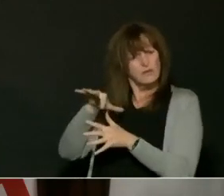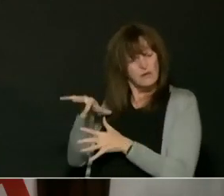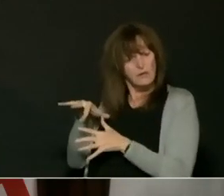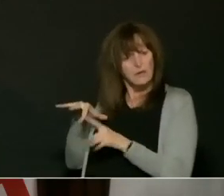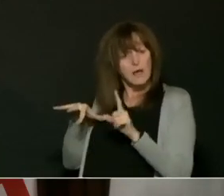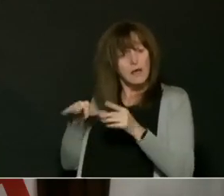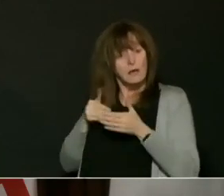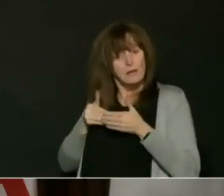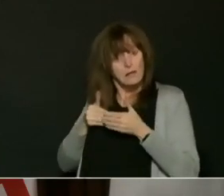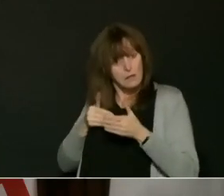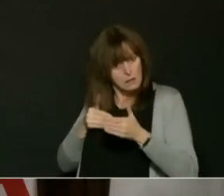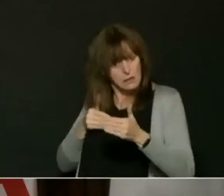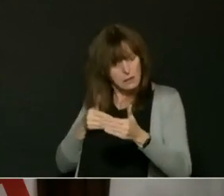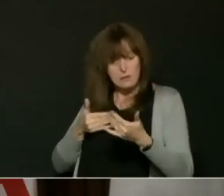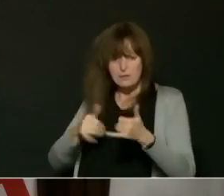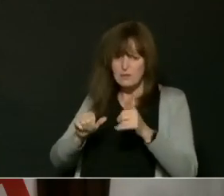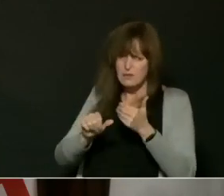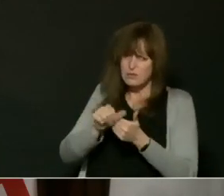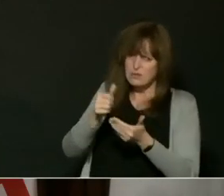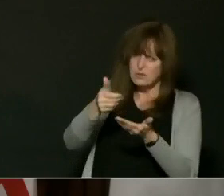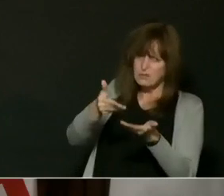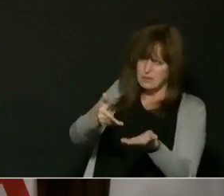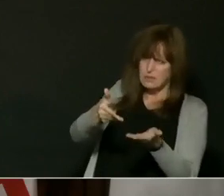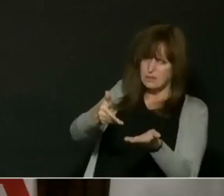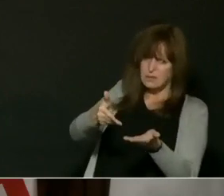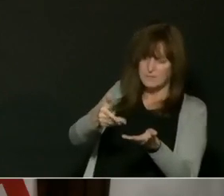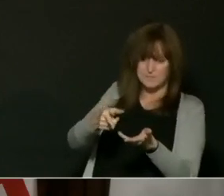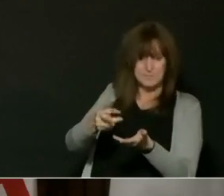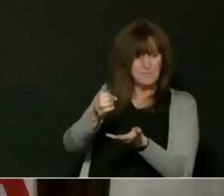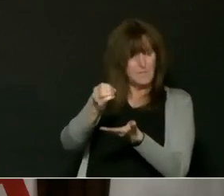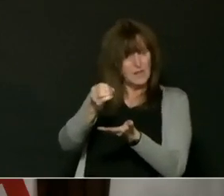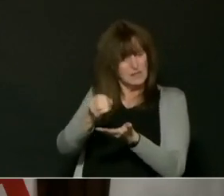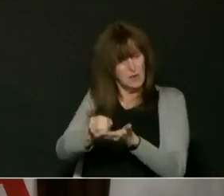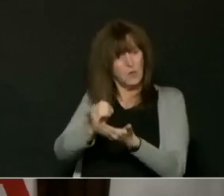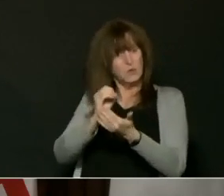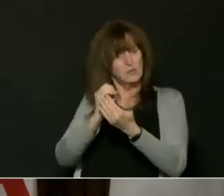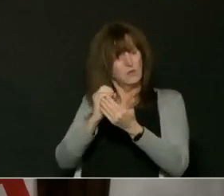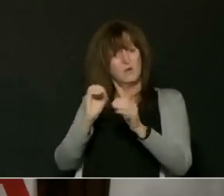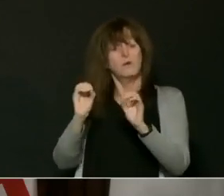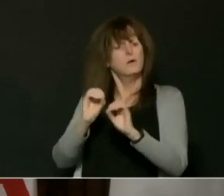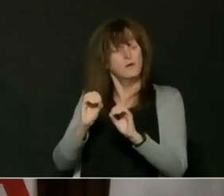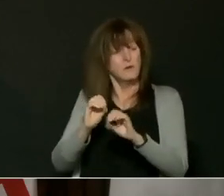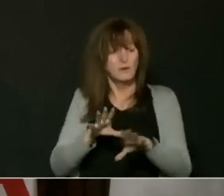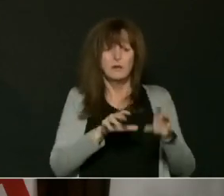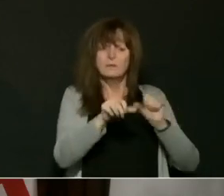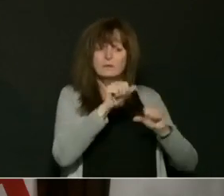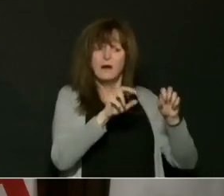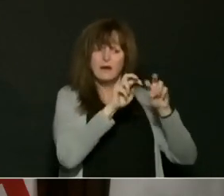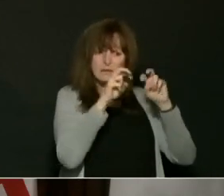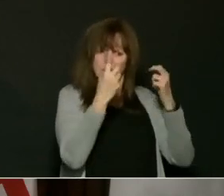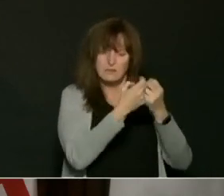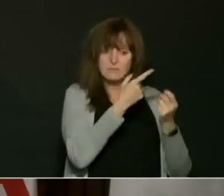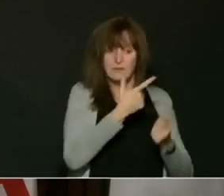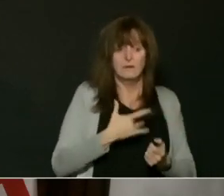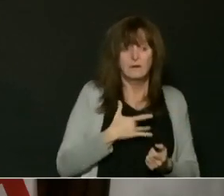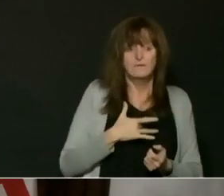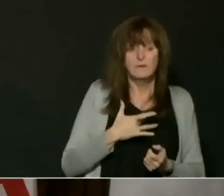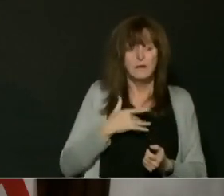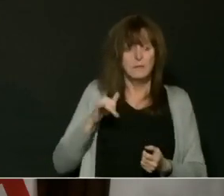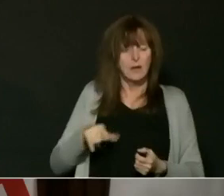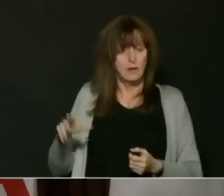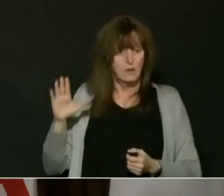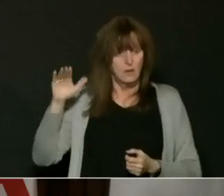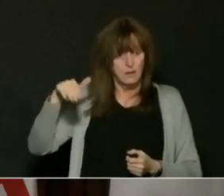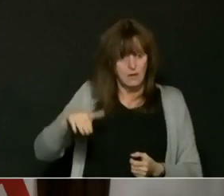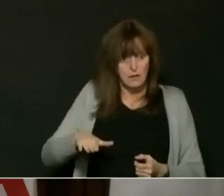don't think, and I've had conversations with those experts from the science table, will have a significant rebound in activity or impact on our health care